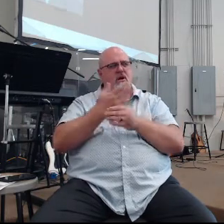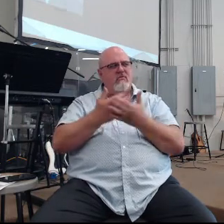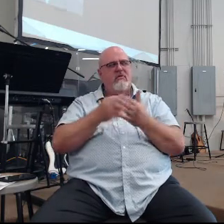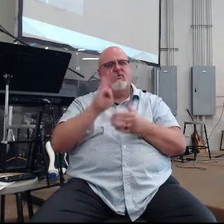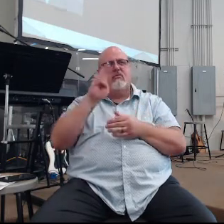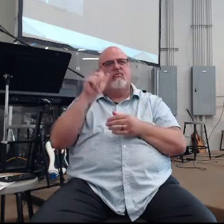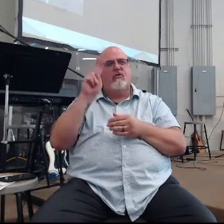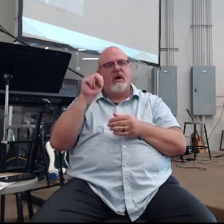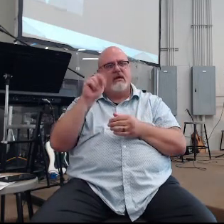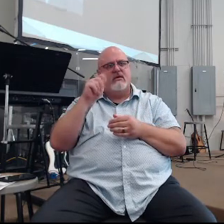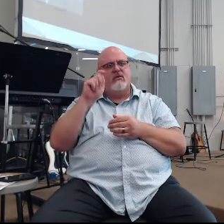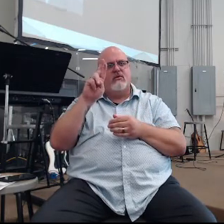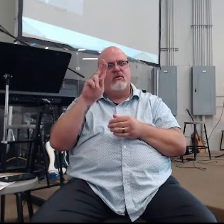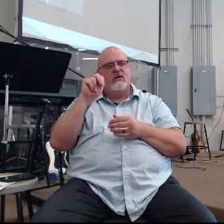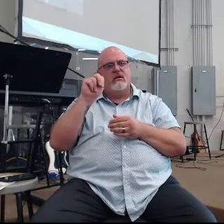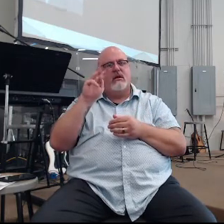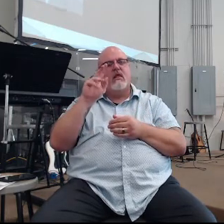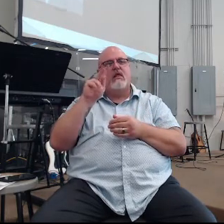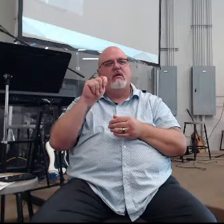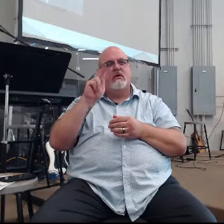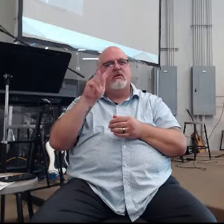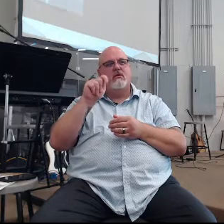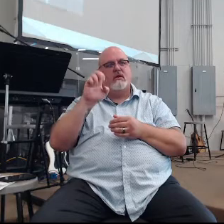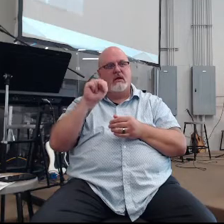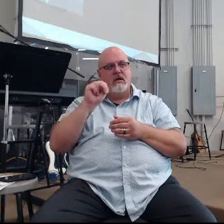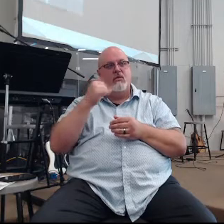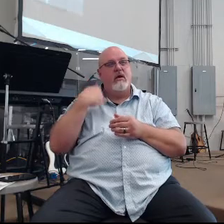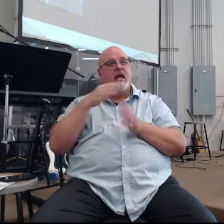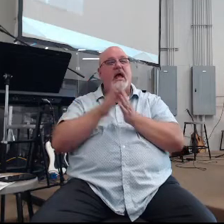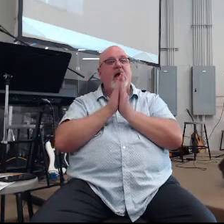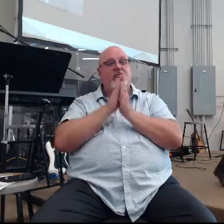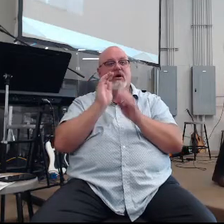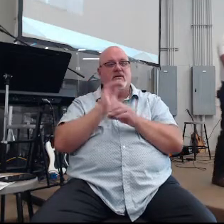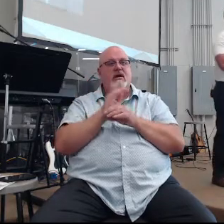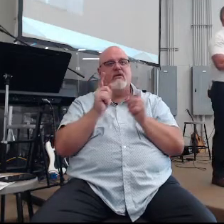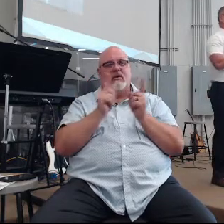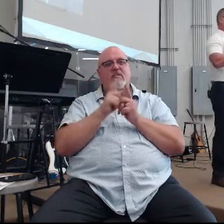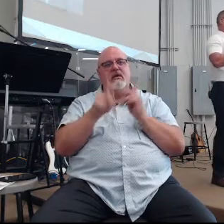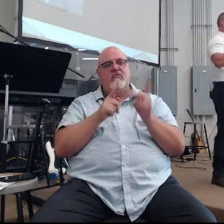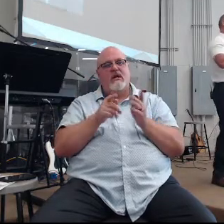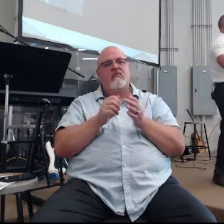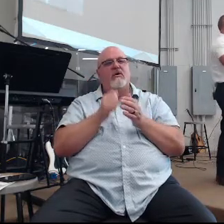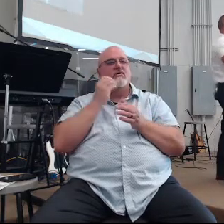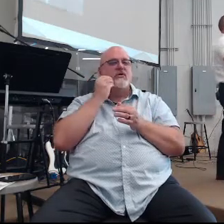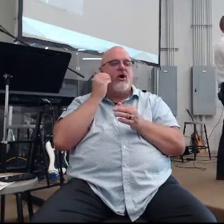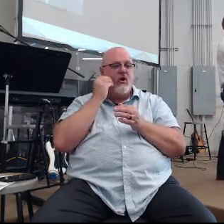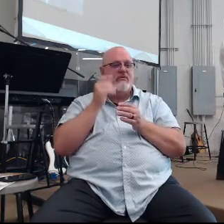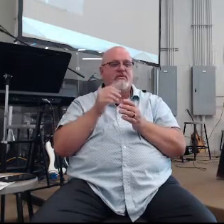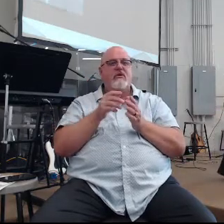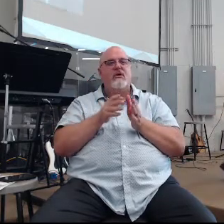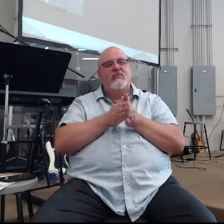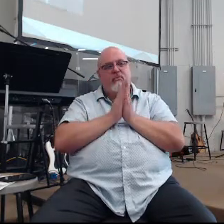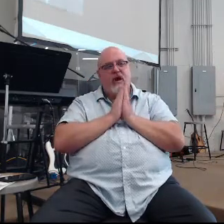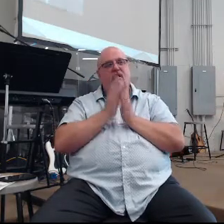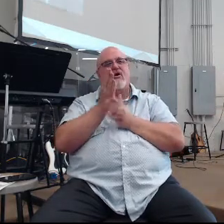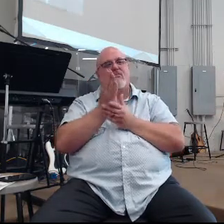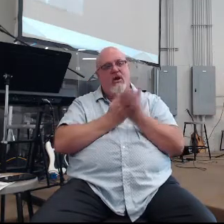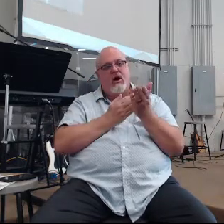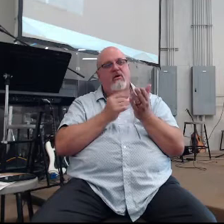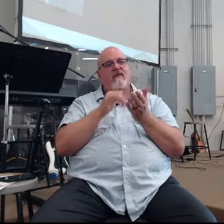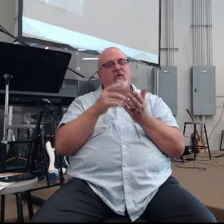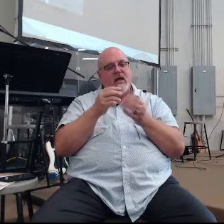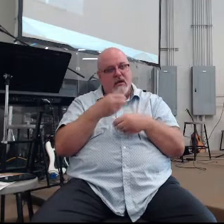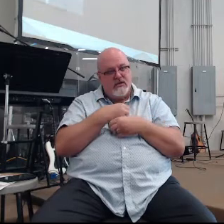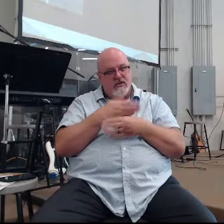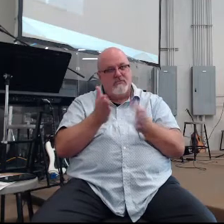Tootin was the deacon over it. We had prayer nights on Wednesday nights. We'd meet in people's homes. We would make prayer a big part of what we had our